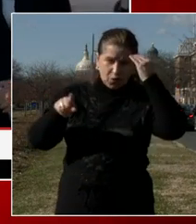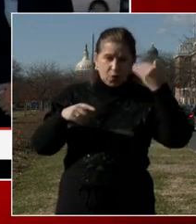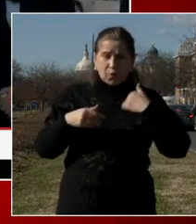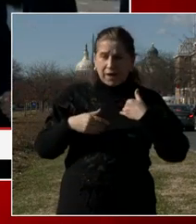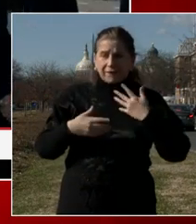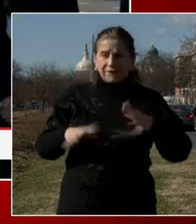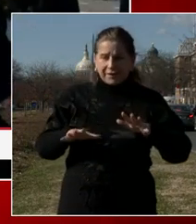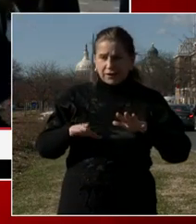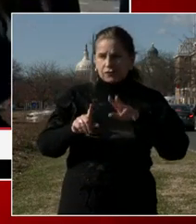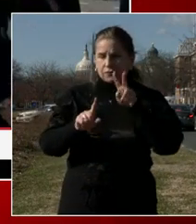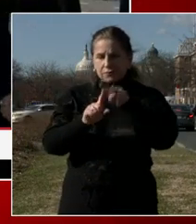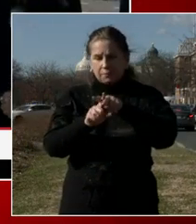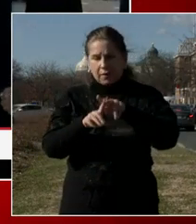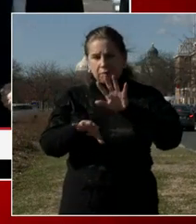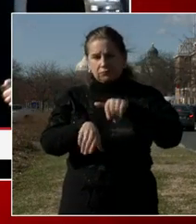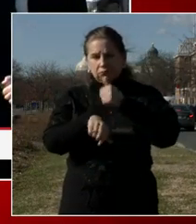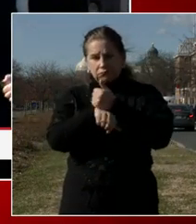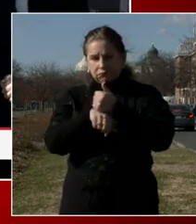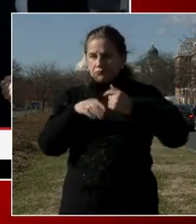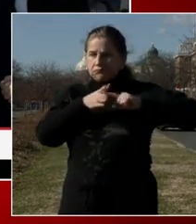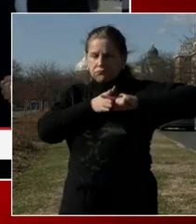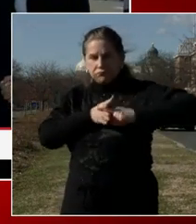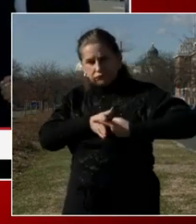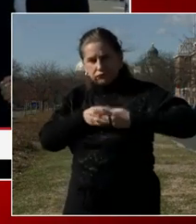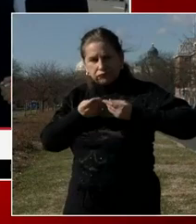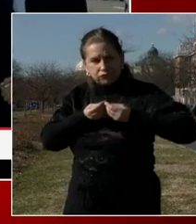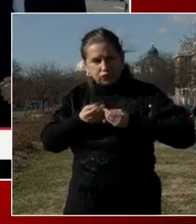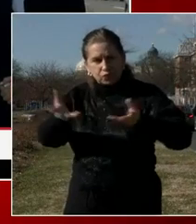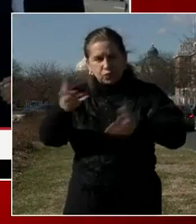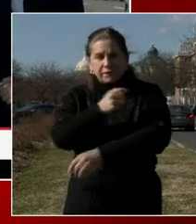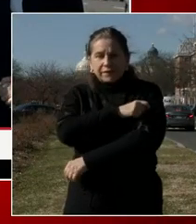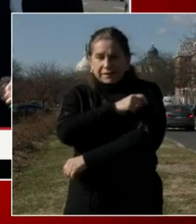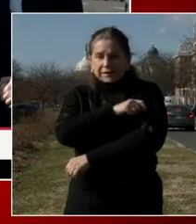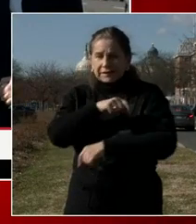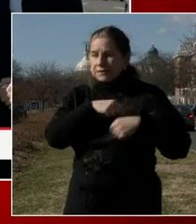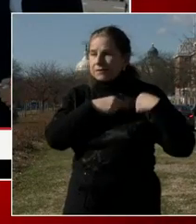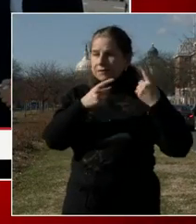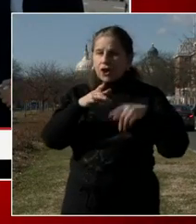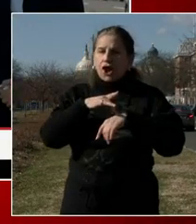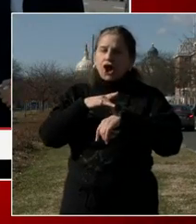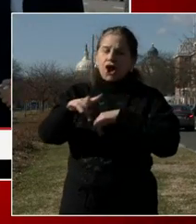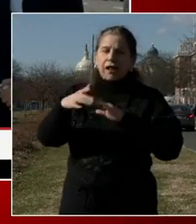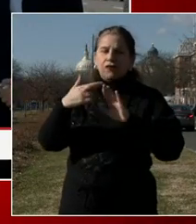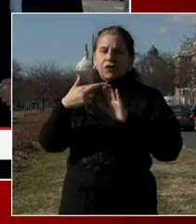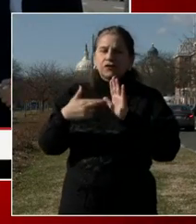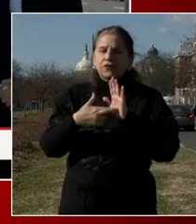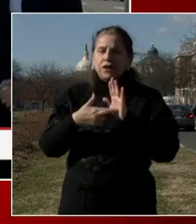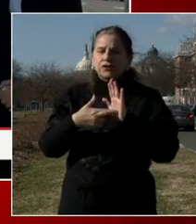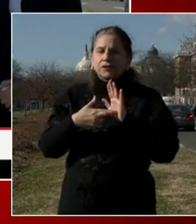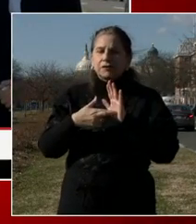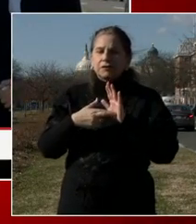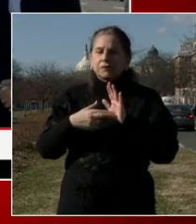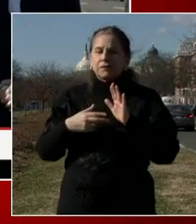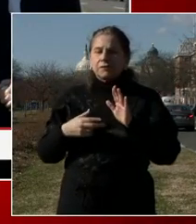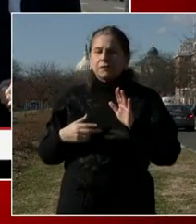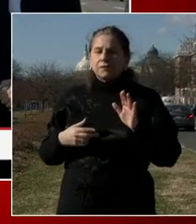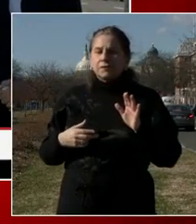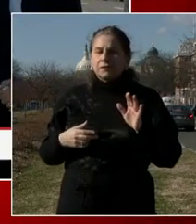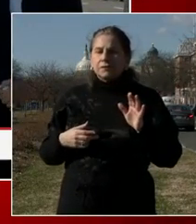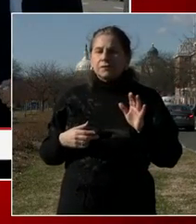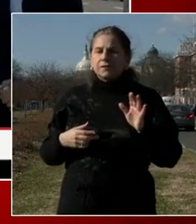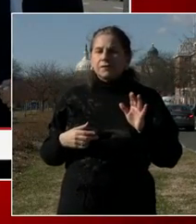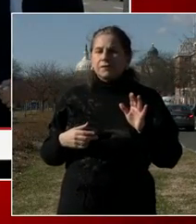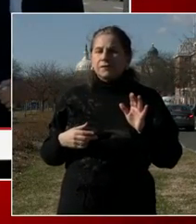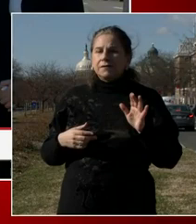a early registration for wards that had been underrepresented